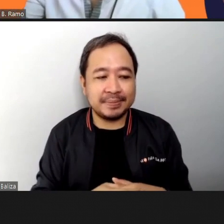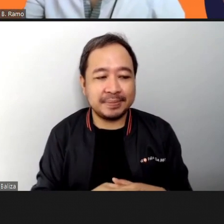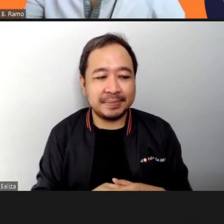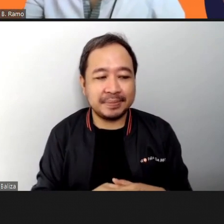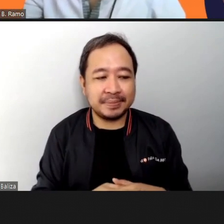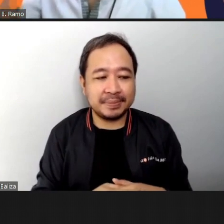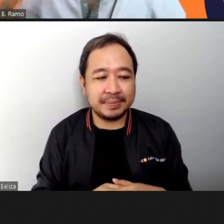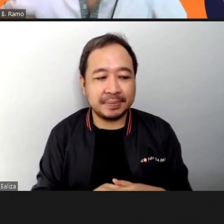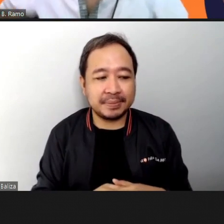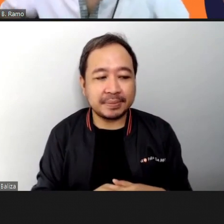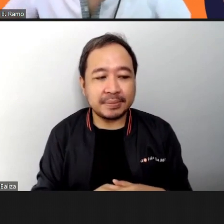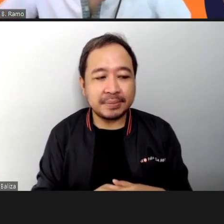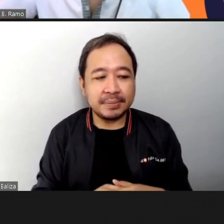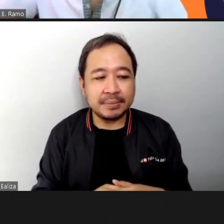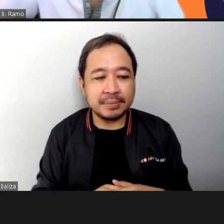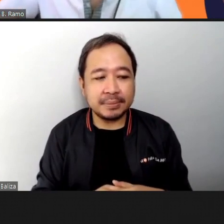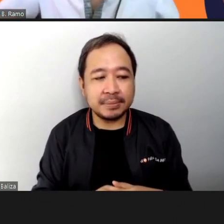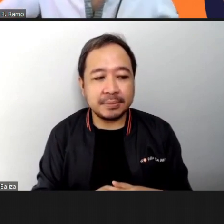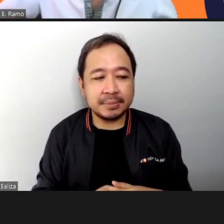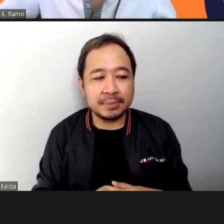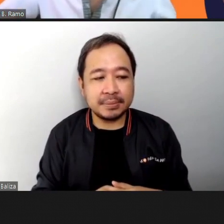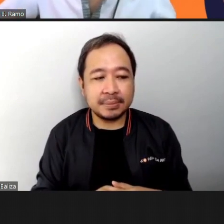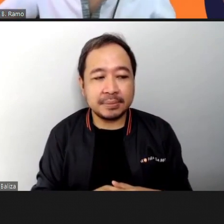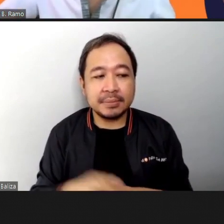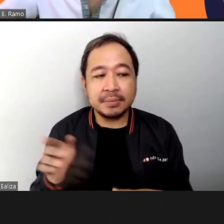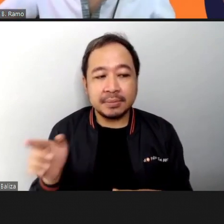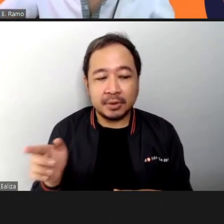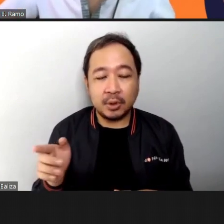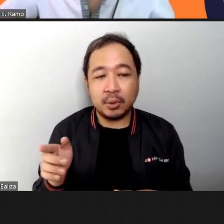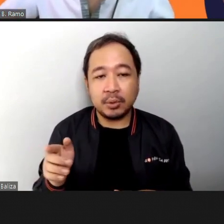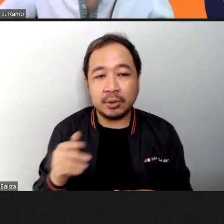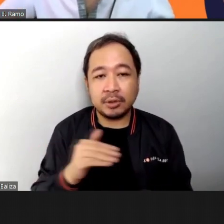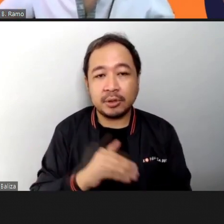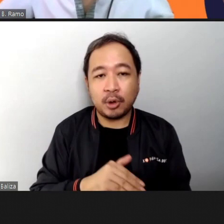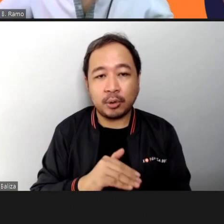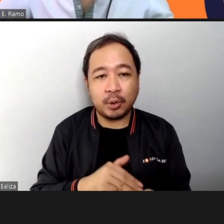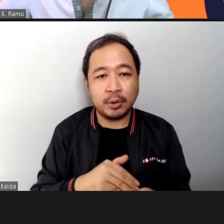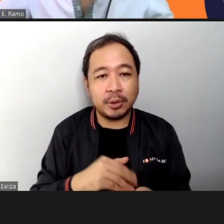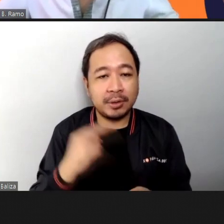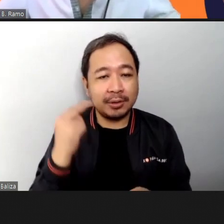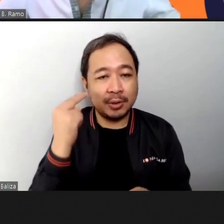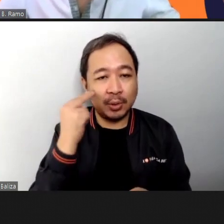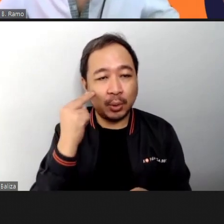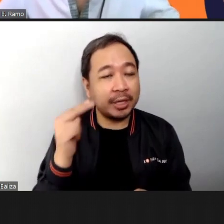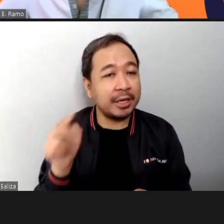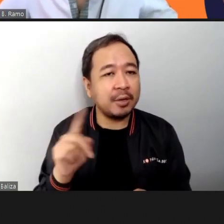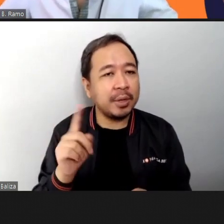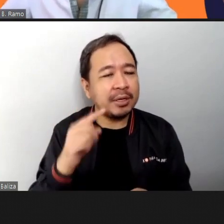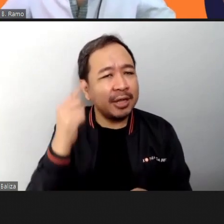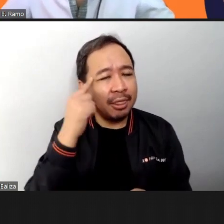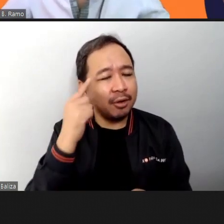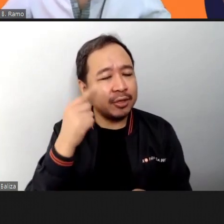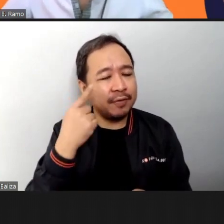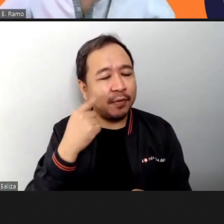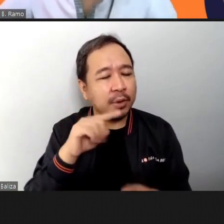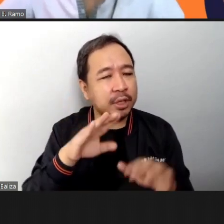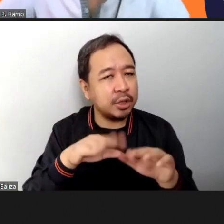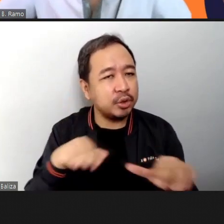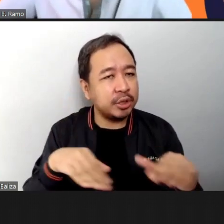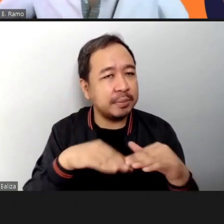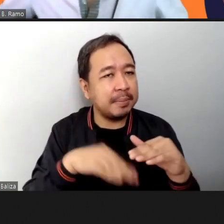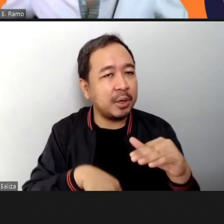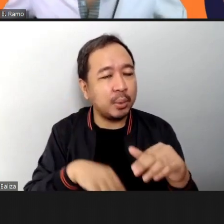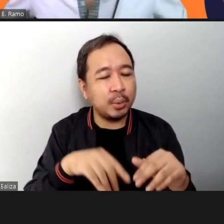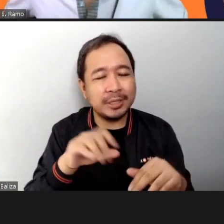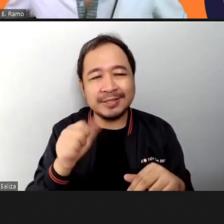so this question again is for Dr. De Balderama what are your thoughts in children below 10 years old undergoing